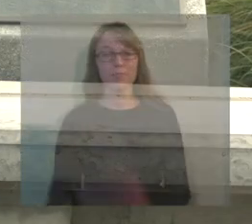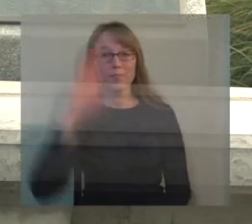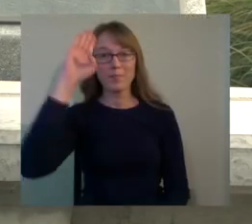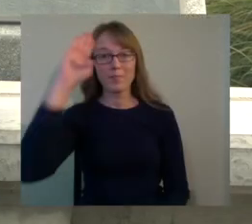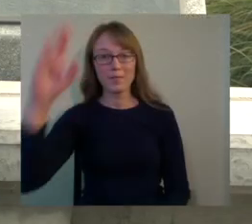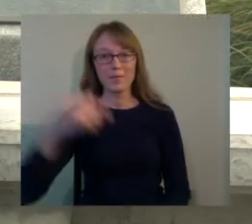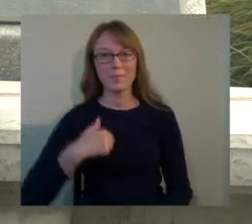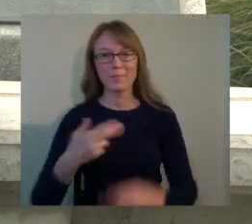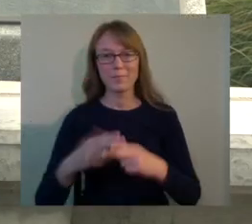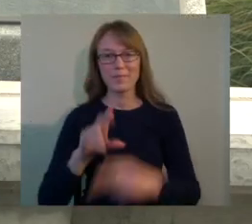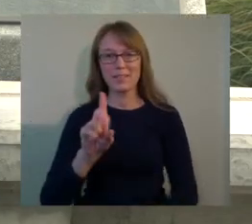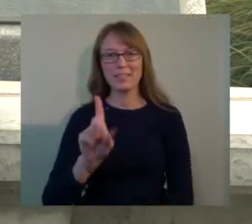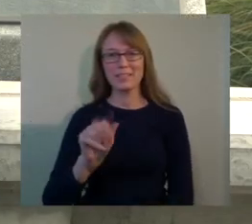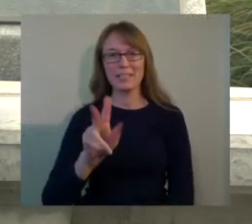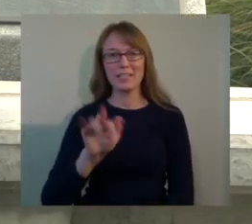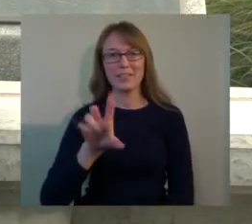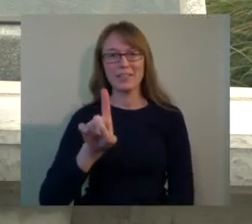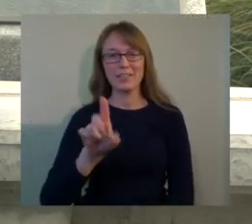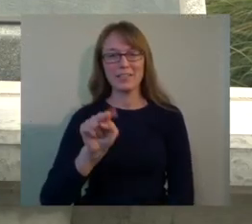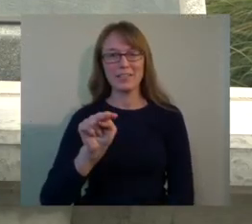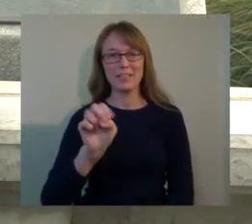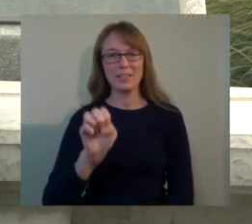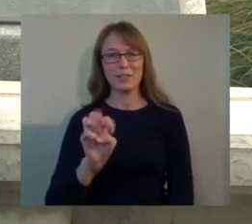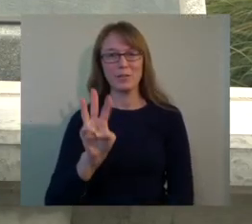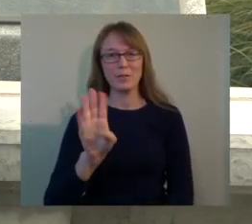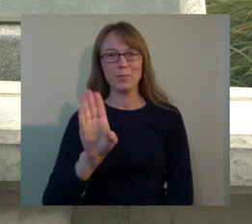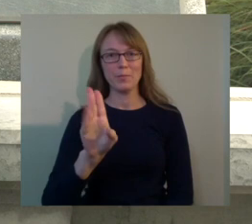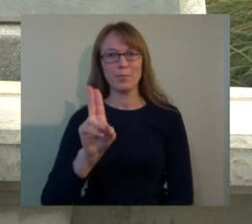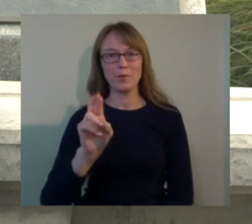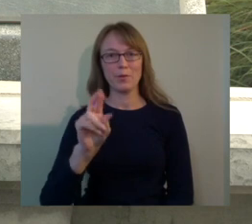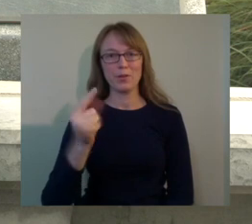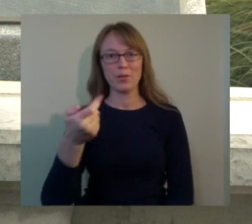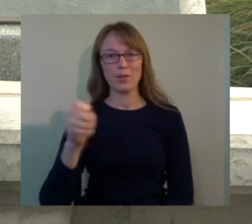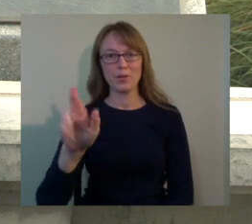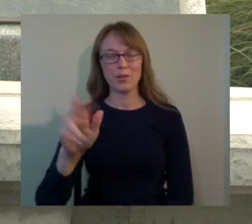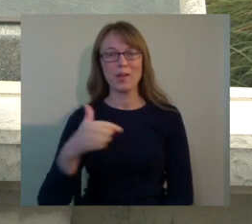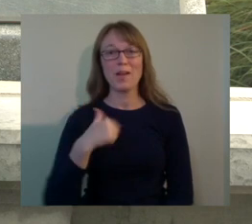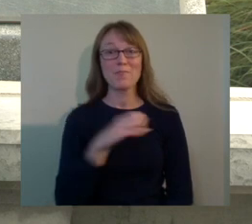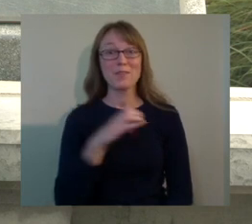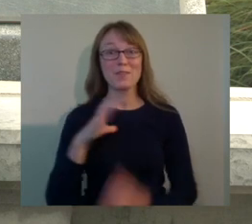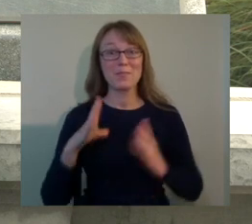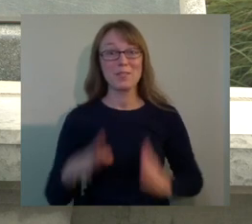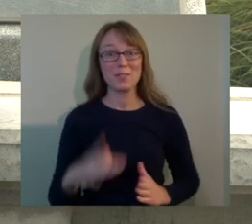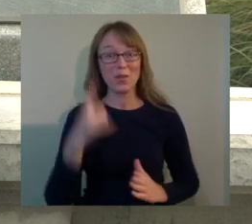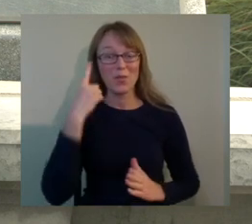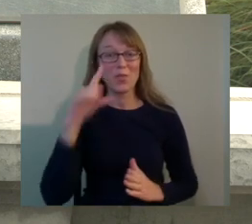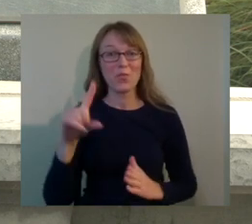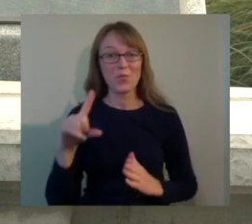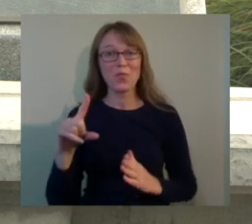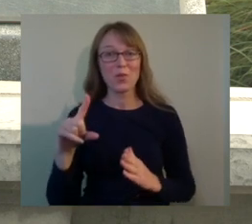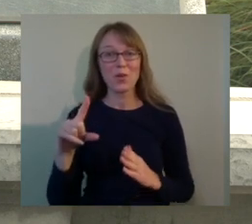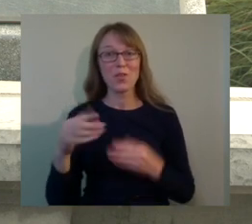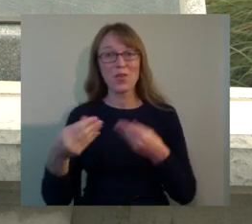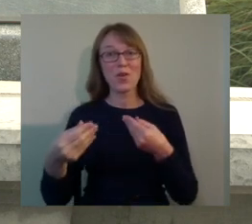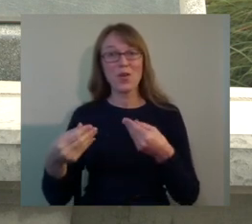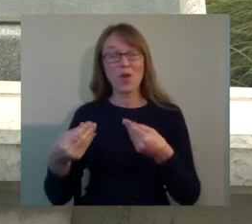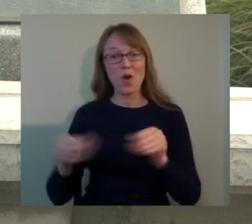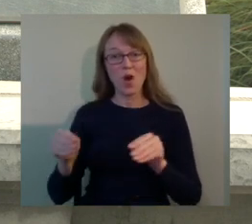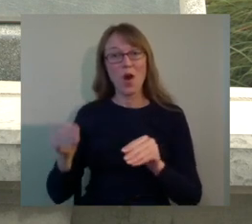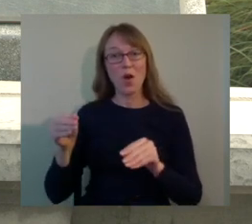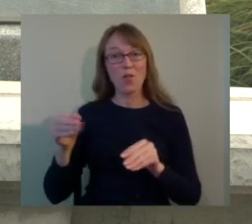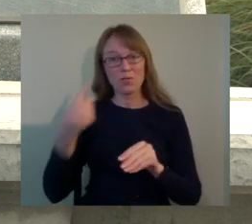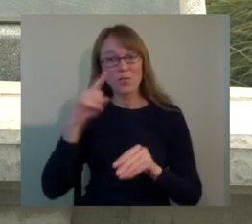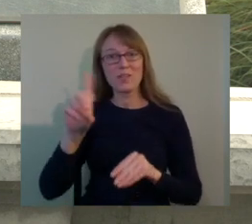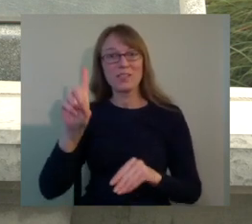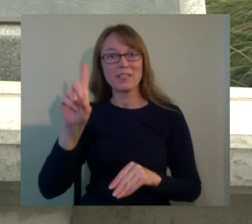Hello, I'm David Neuberger. I'm the Commissioner on the Disabled for the City of St. Louis, Missouri. In my office, we are